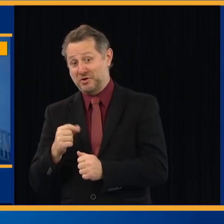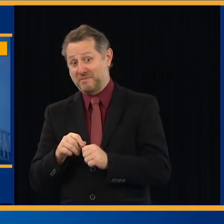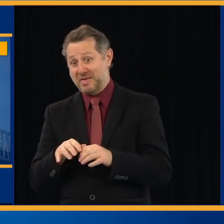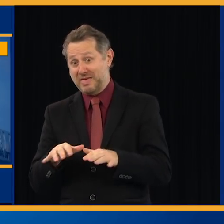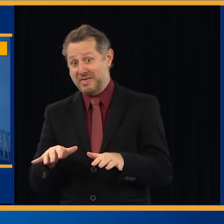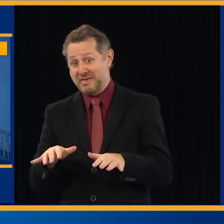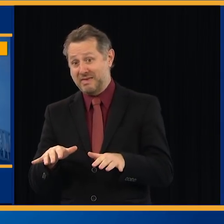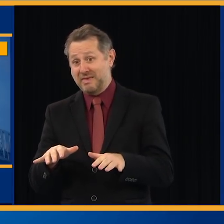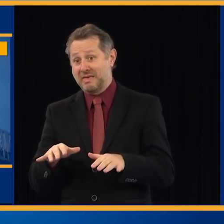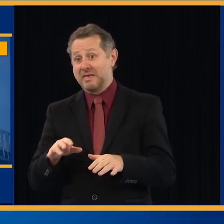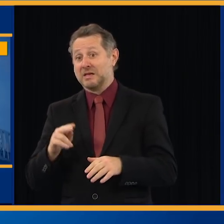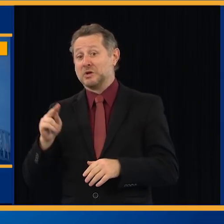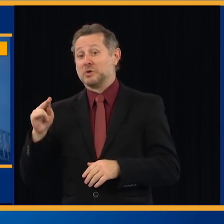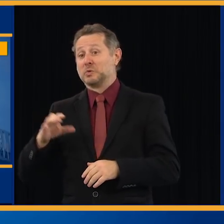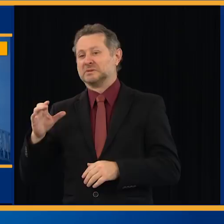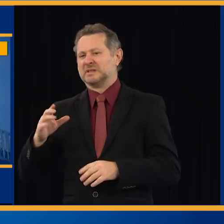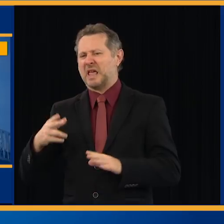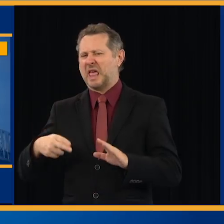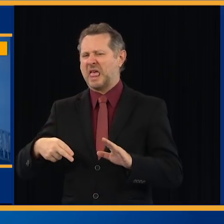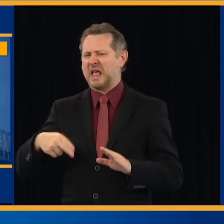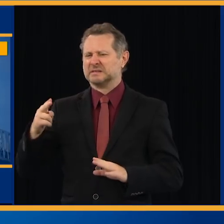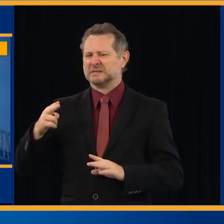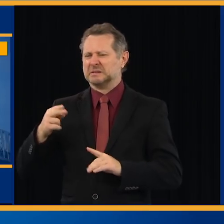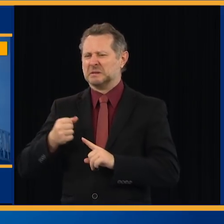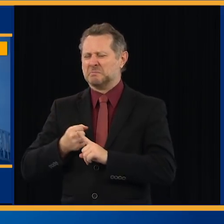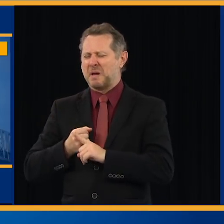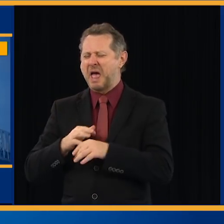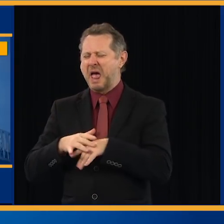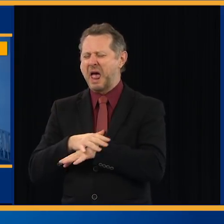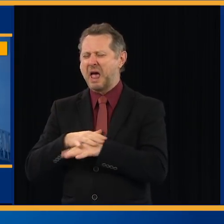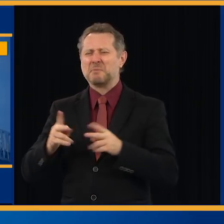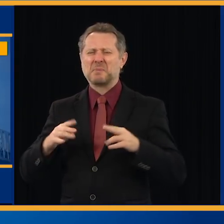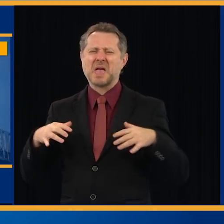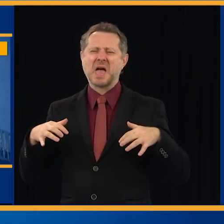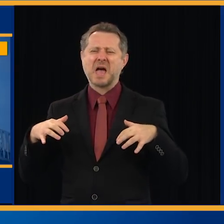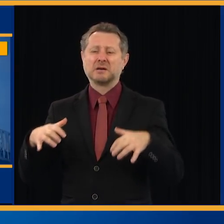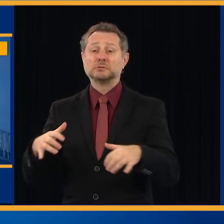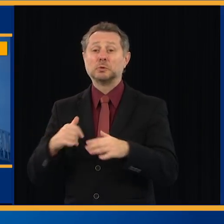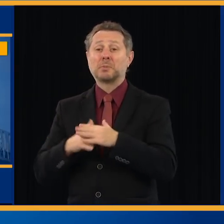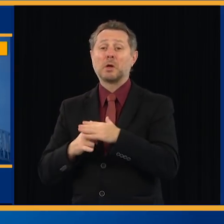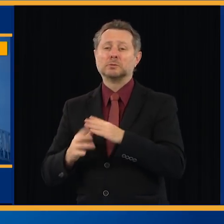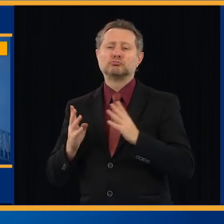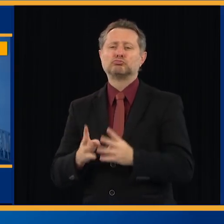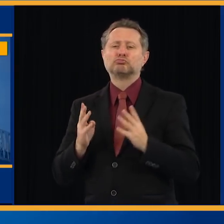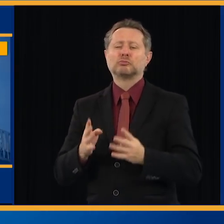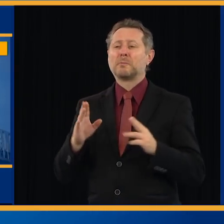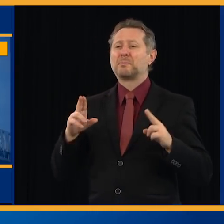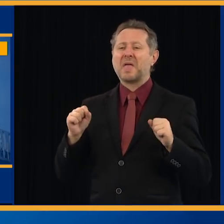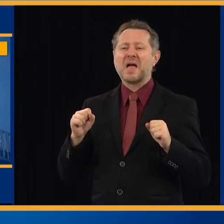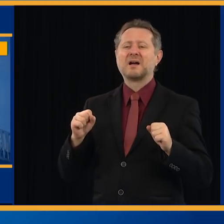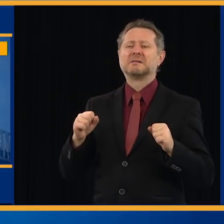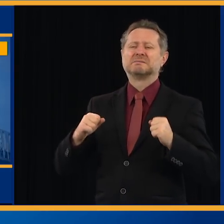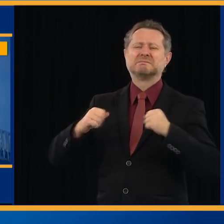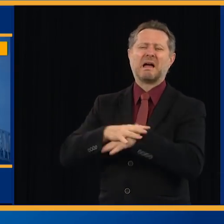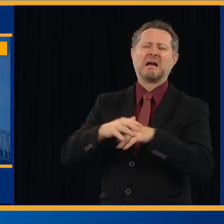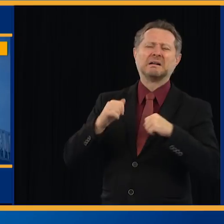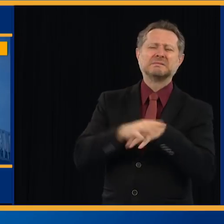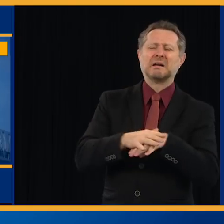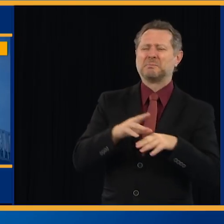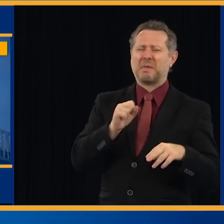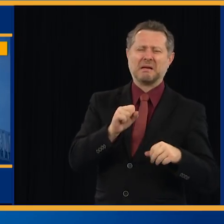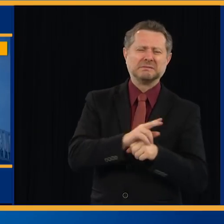York City is a place of density. Subways, buses are a place of density. New MTA employees